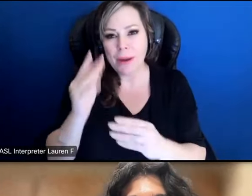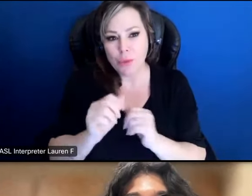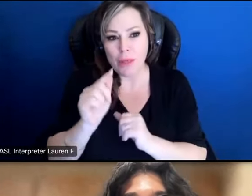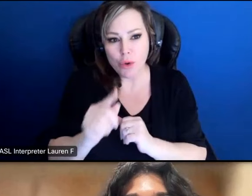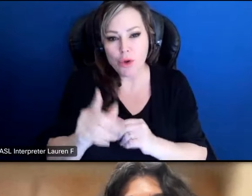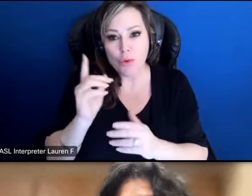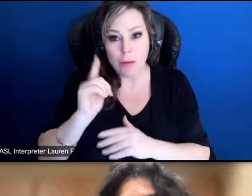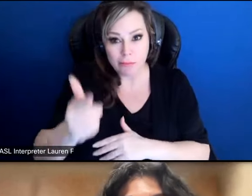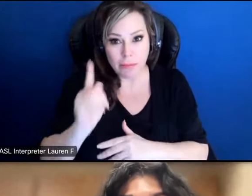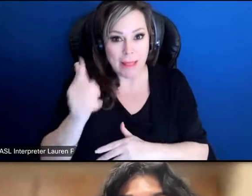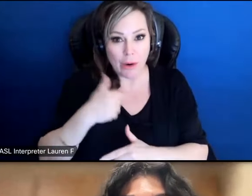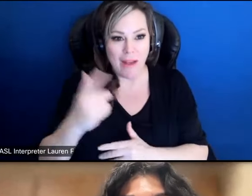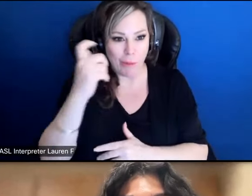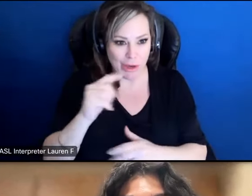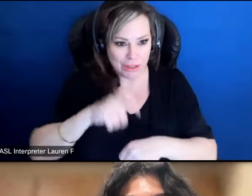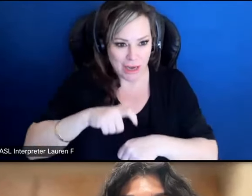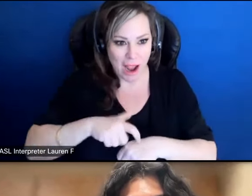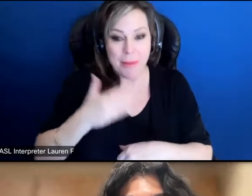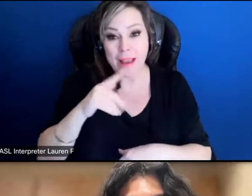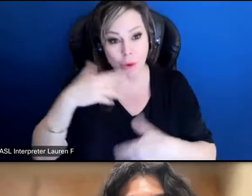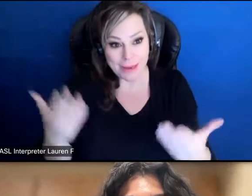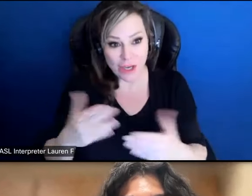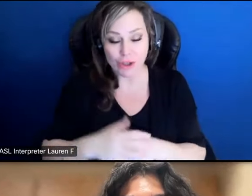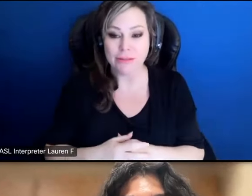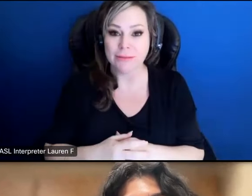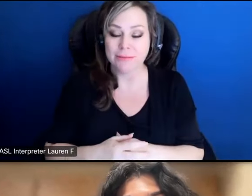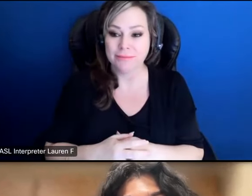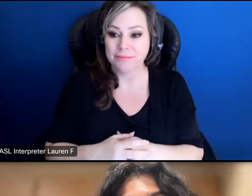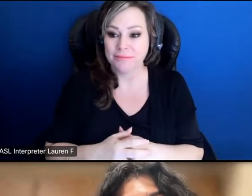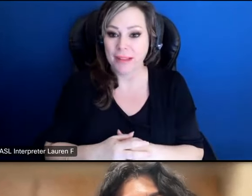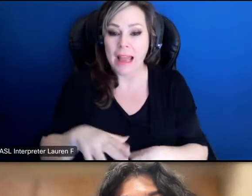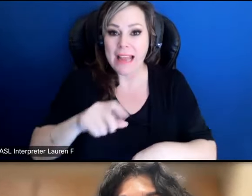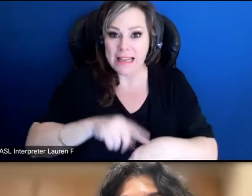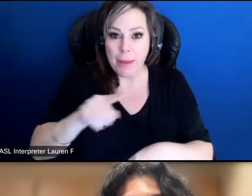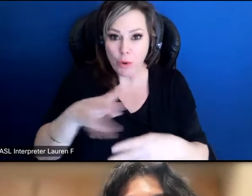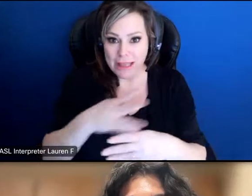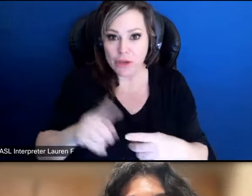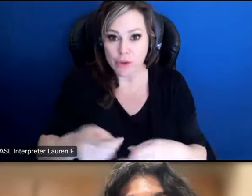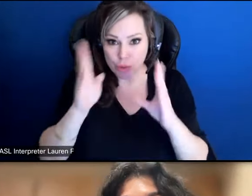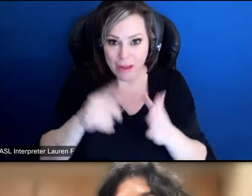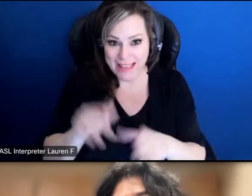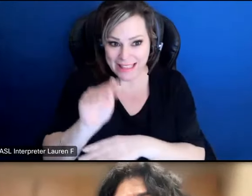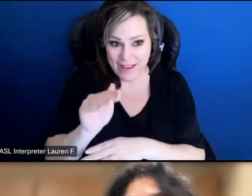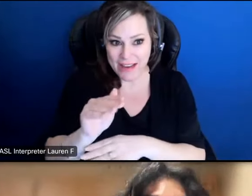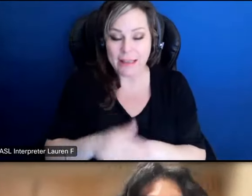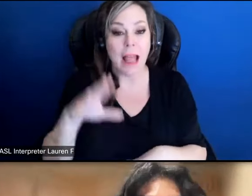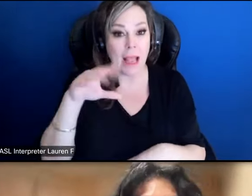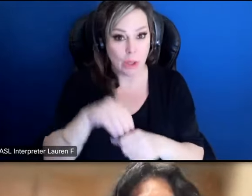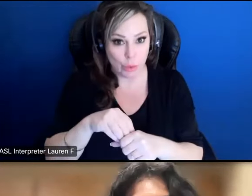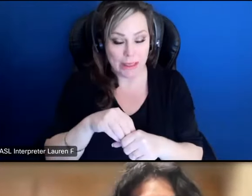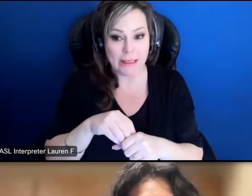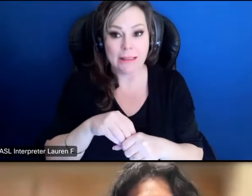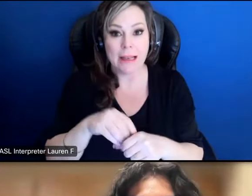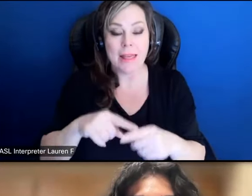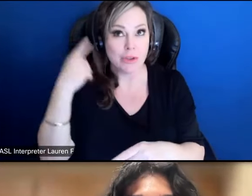so i'd like to again thank you here for being uh thank you for being here again to take time of your schedules to tune in this evening um including in this